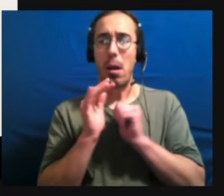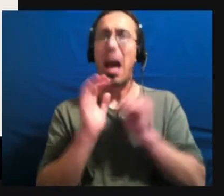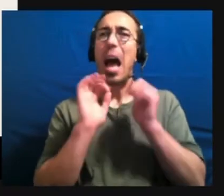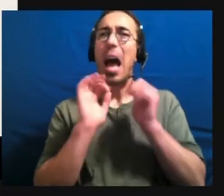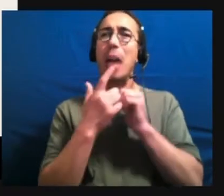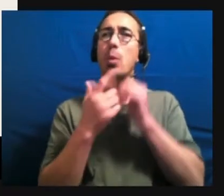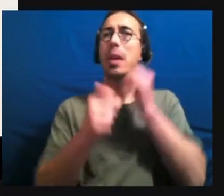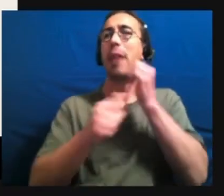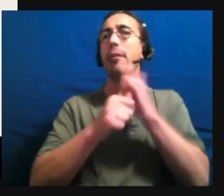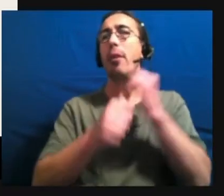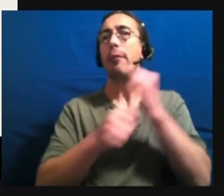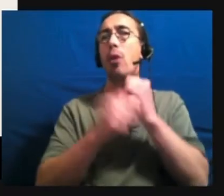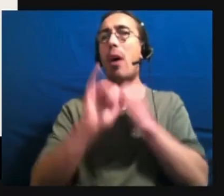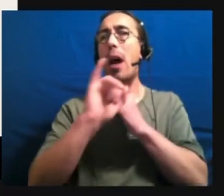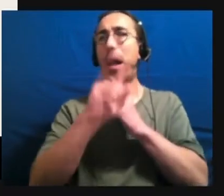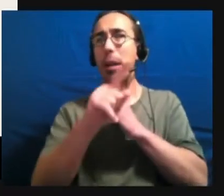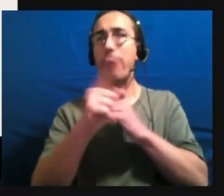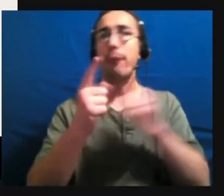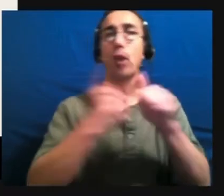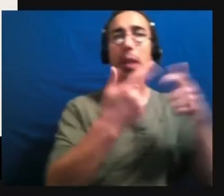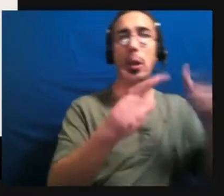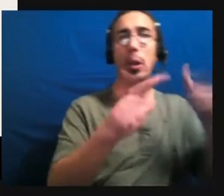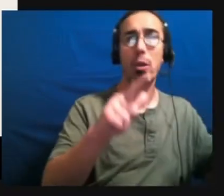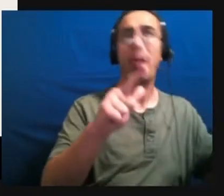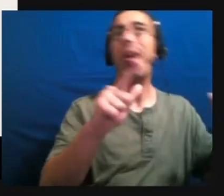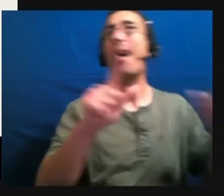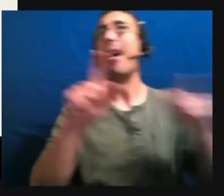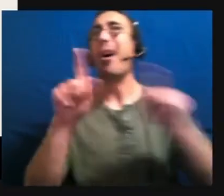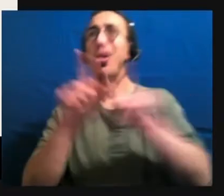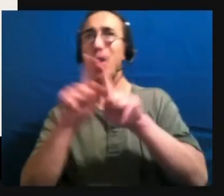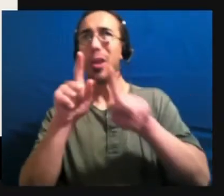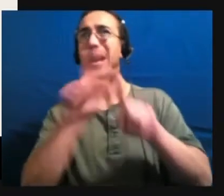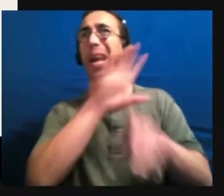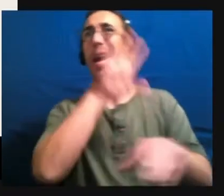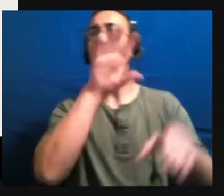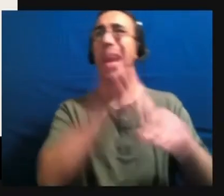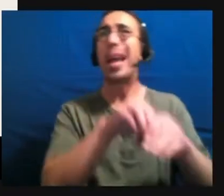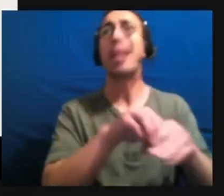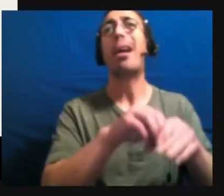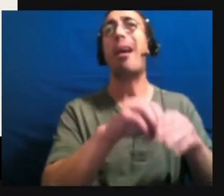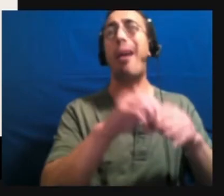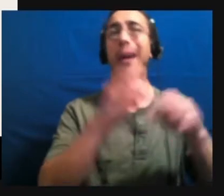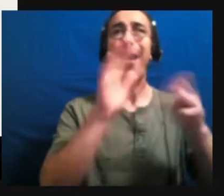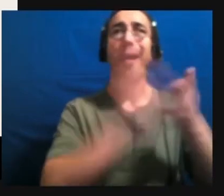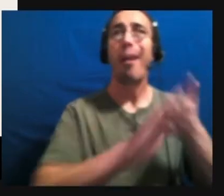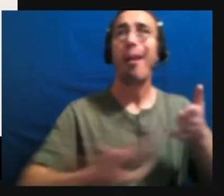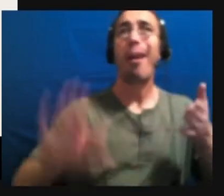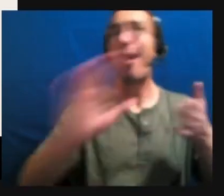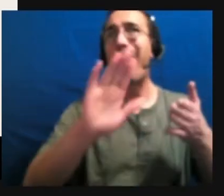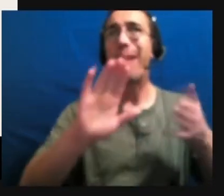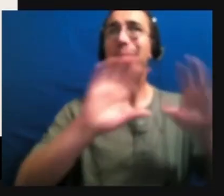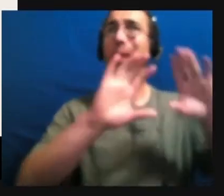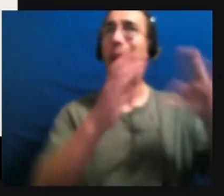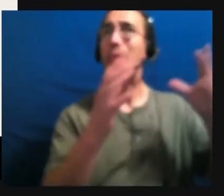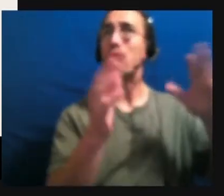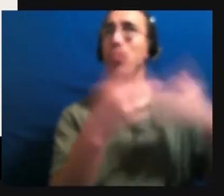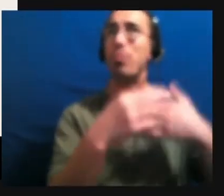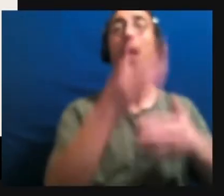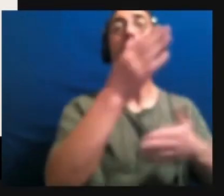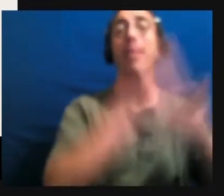identity first language in higher education classrooms? Many professors still require person first language.